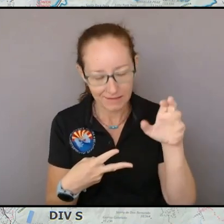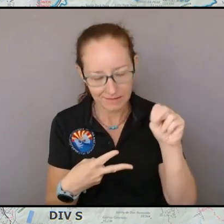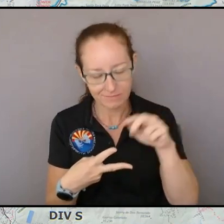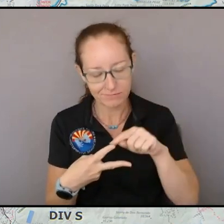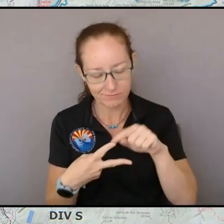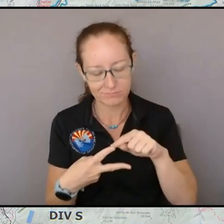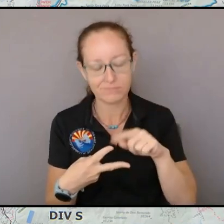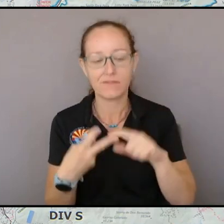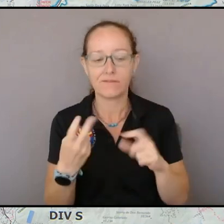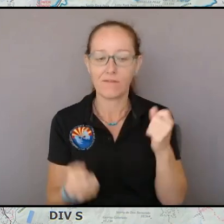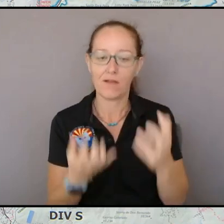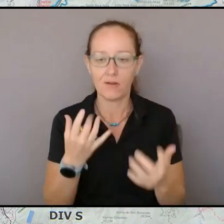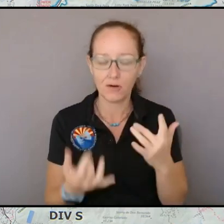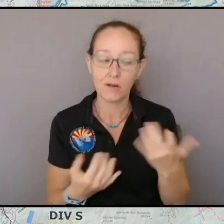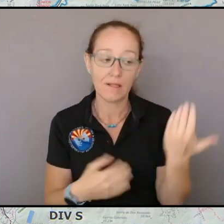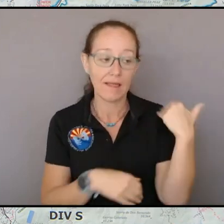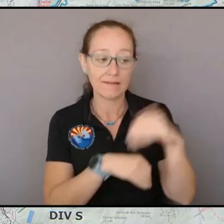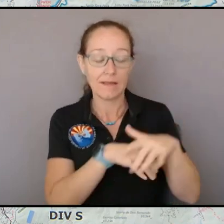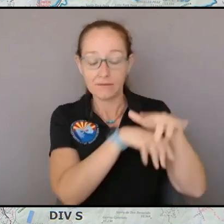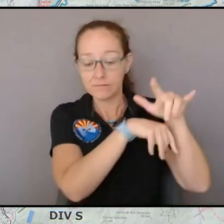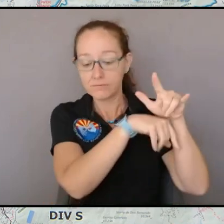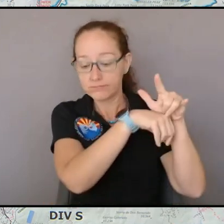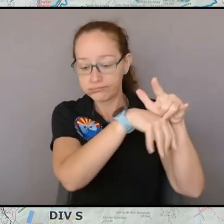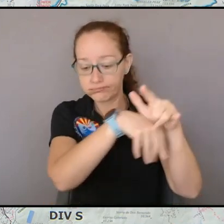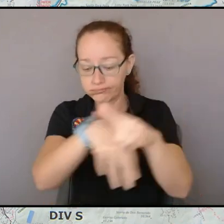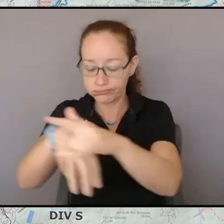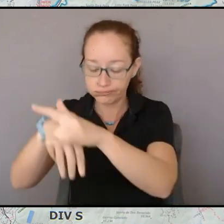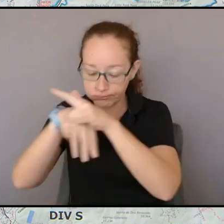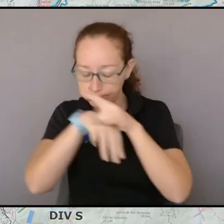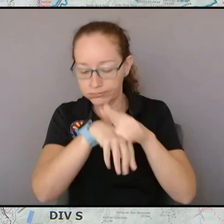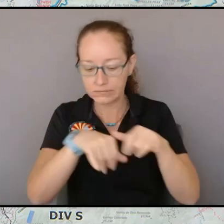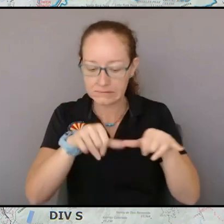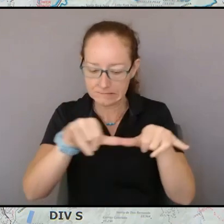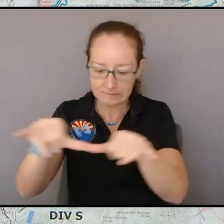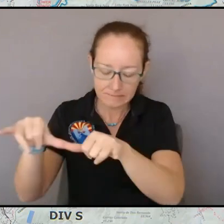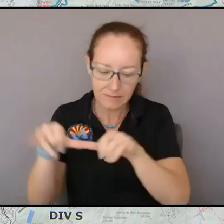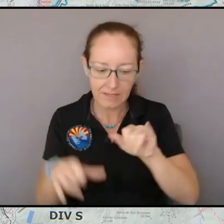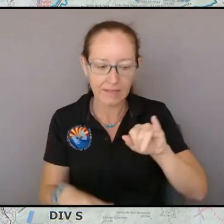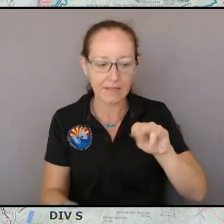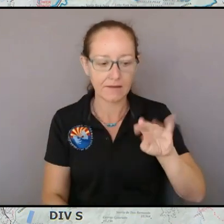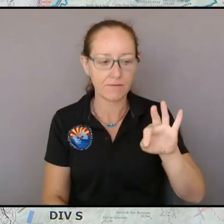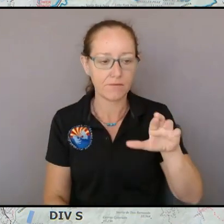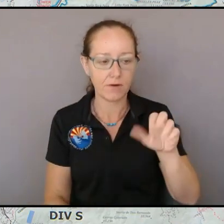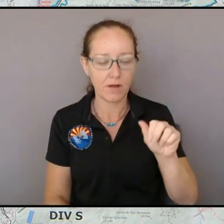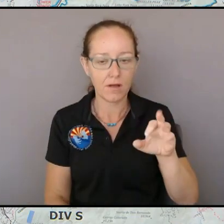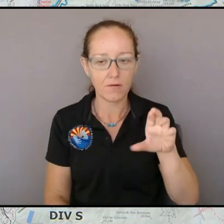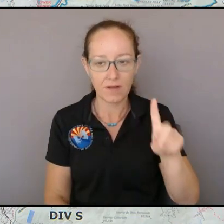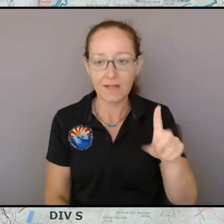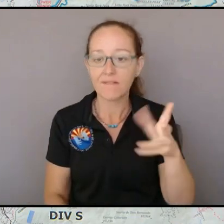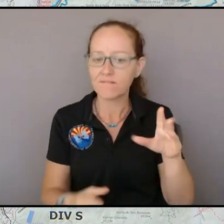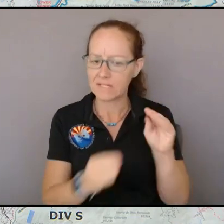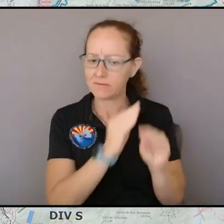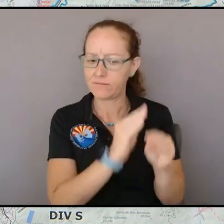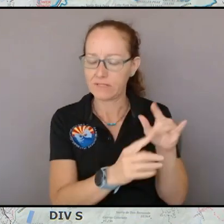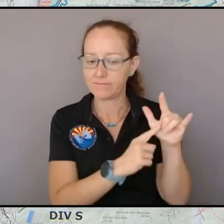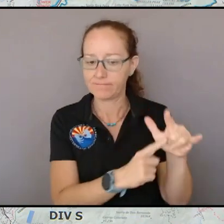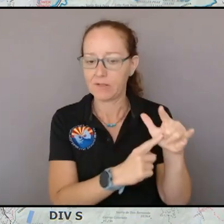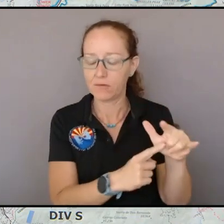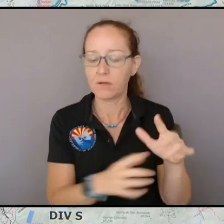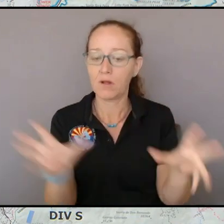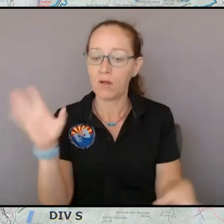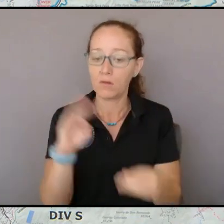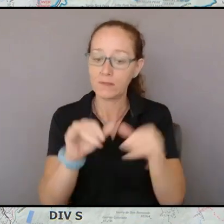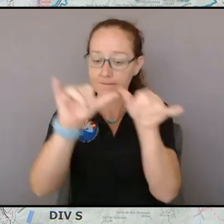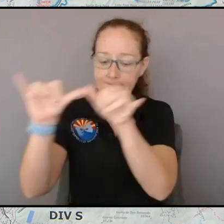flight and they fixed the the issue with the the aircraft and the acres that they recorded were three hundred eight thousand